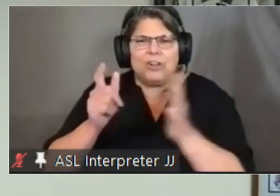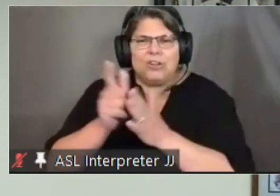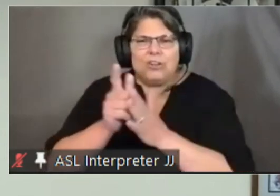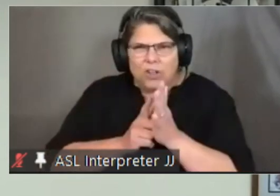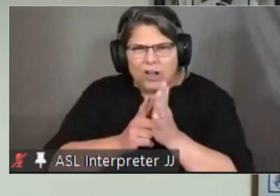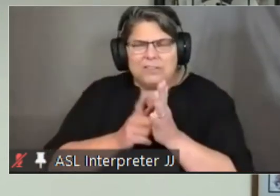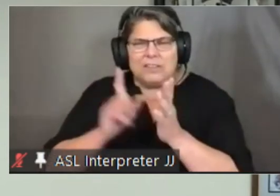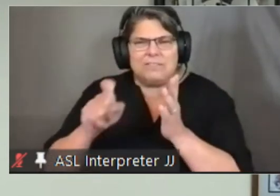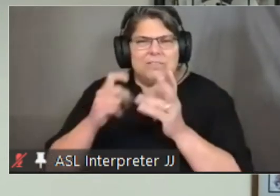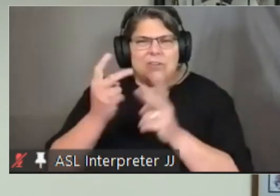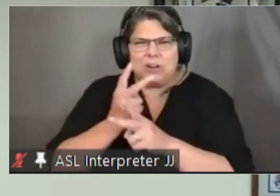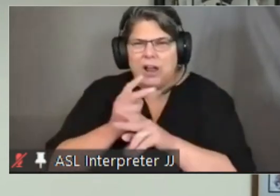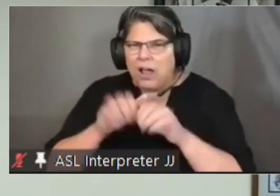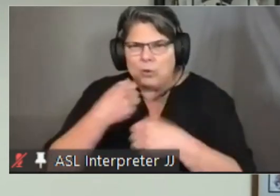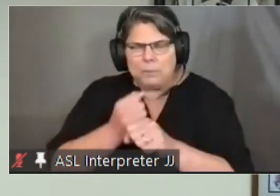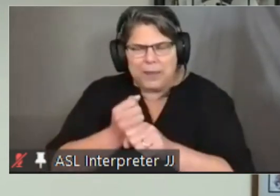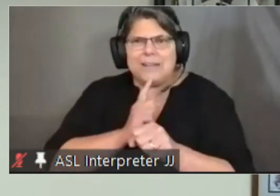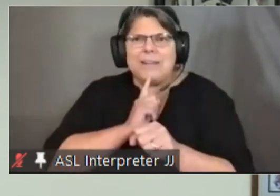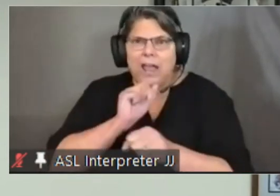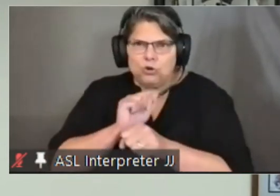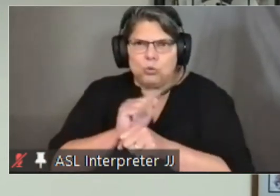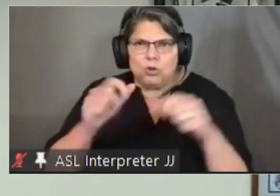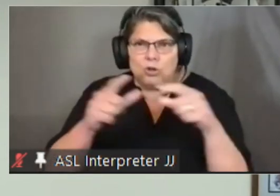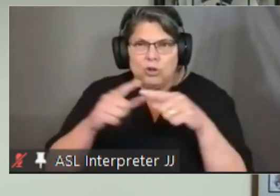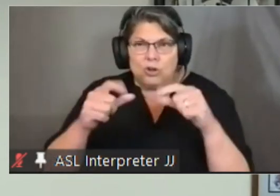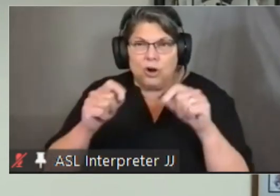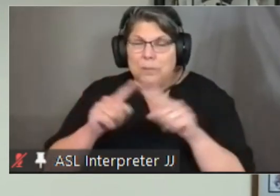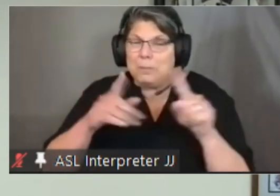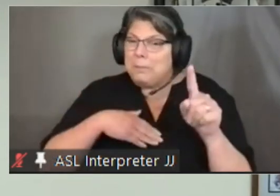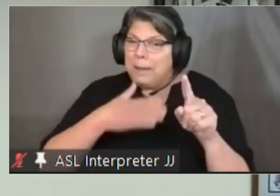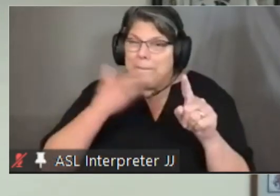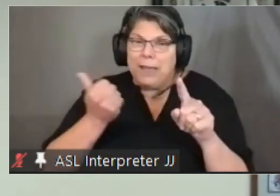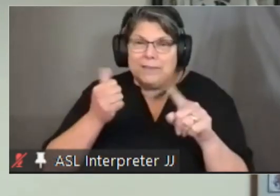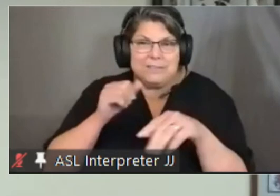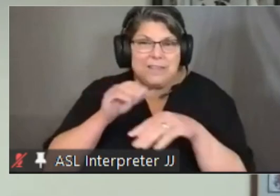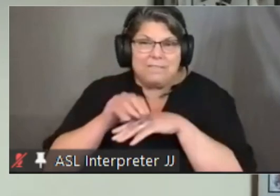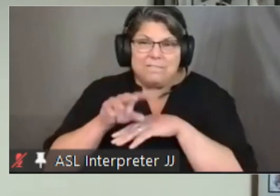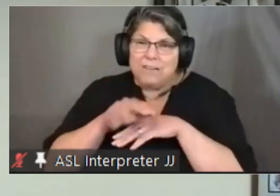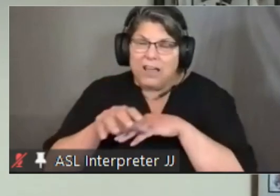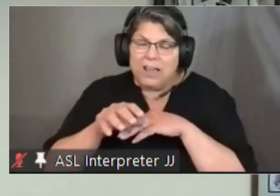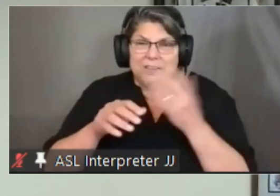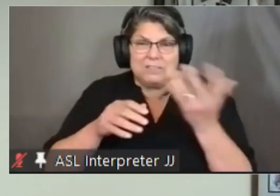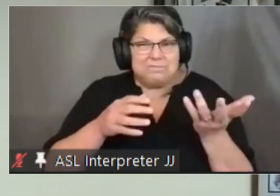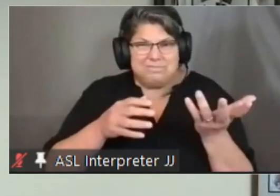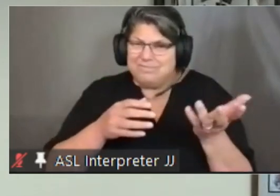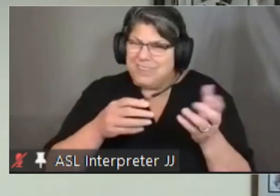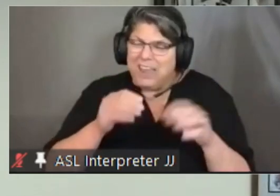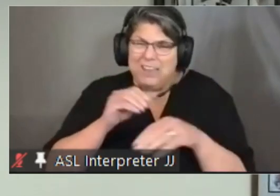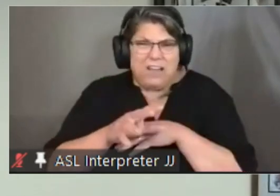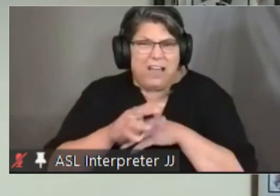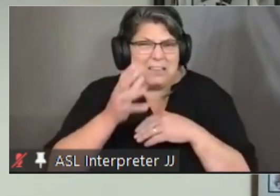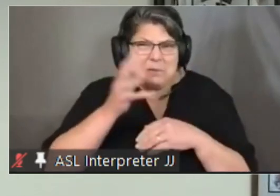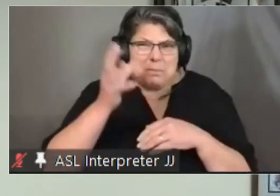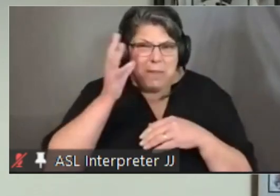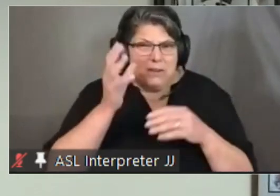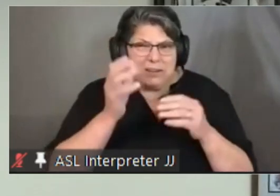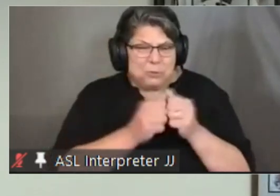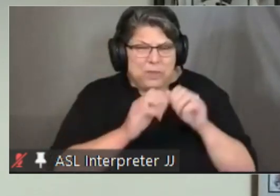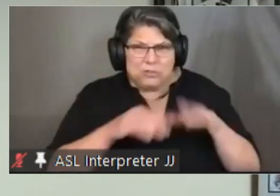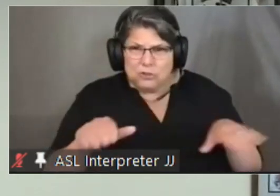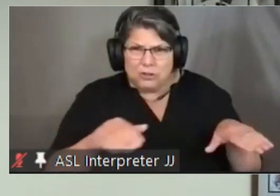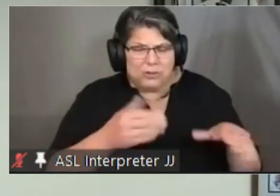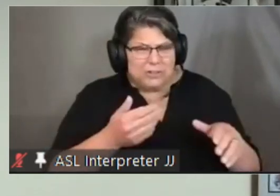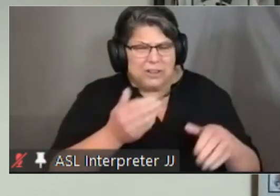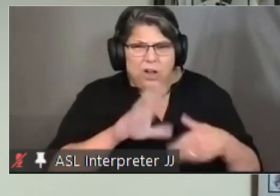but the best thing that i would advise is what i advise parents of children who get their vaccines keep it near and dear uh